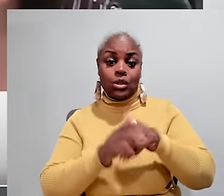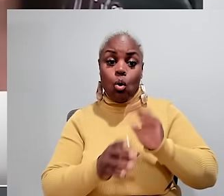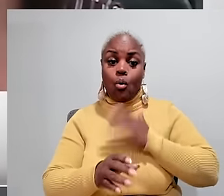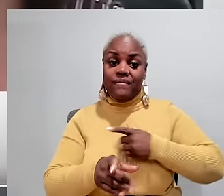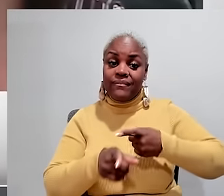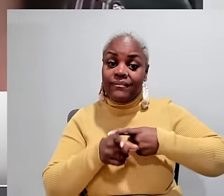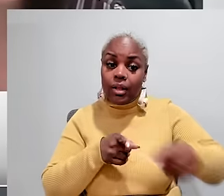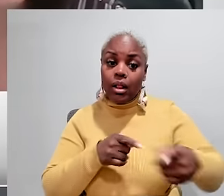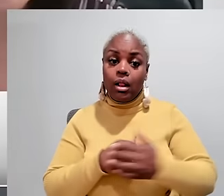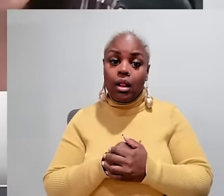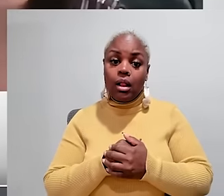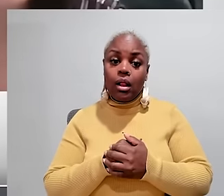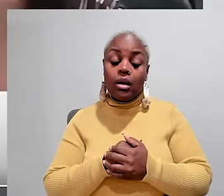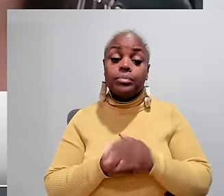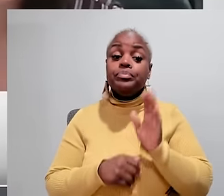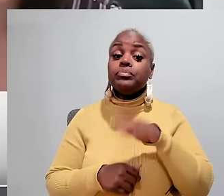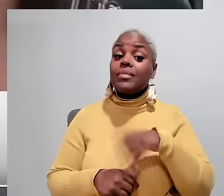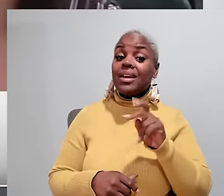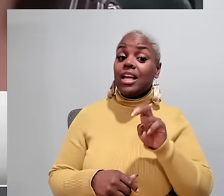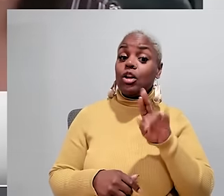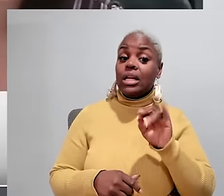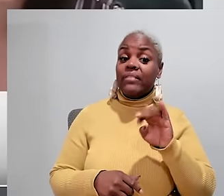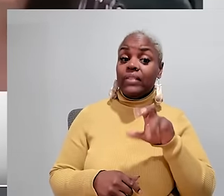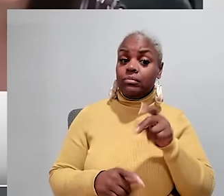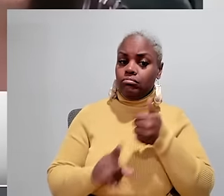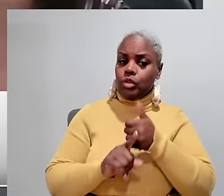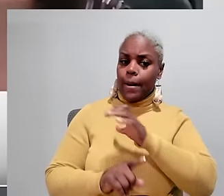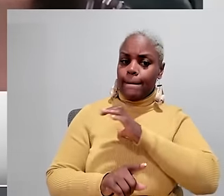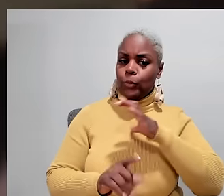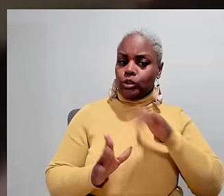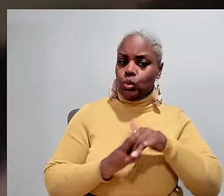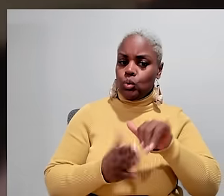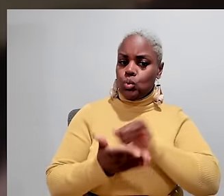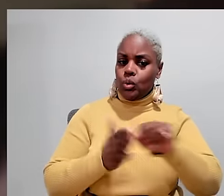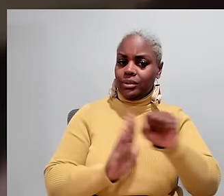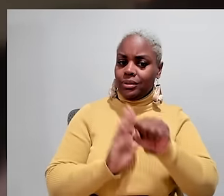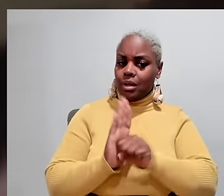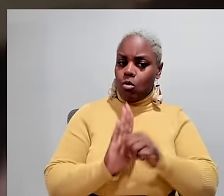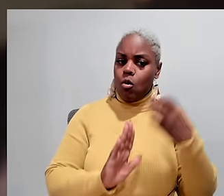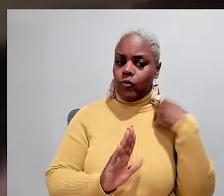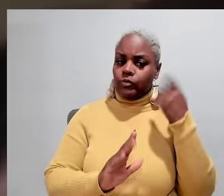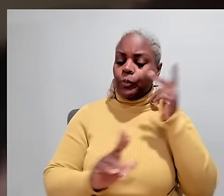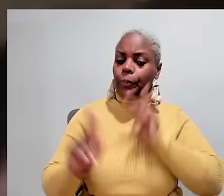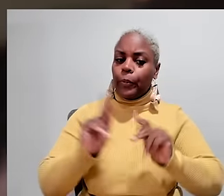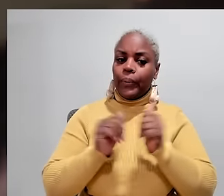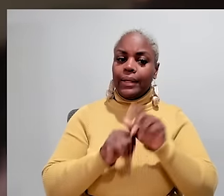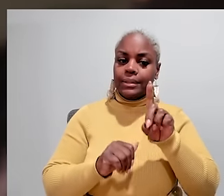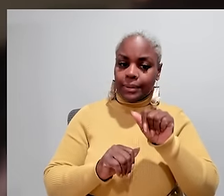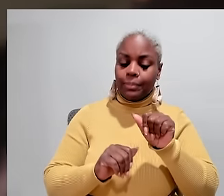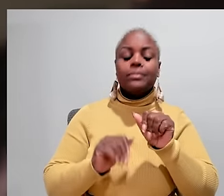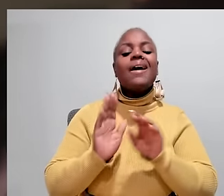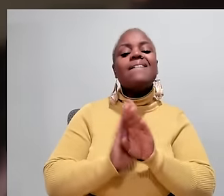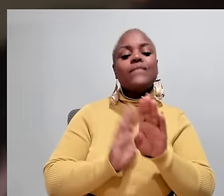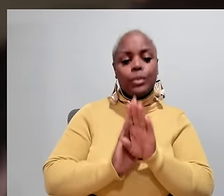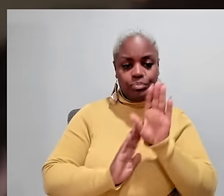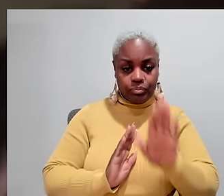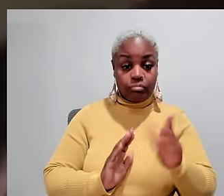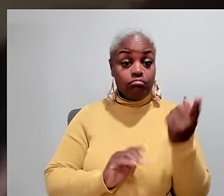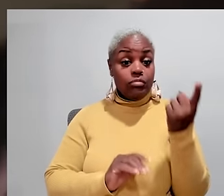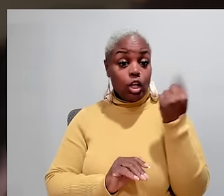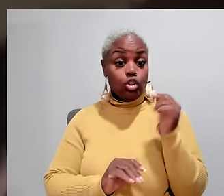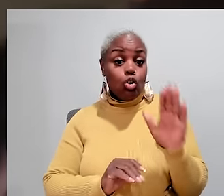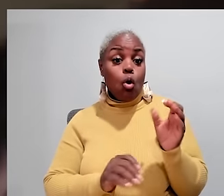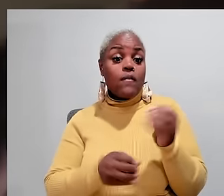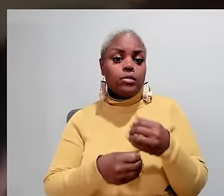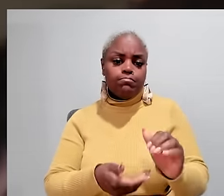people can continue to grow and develop their professional skills in our field Carrie Neifeld is the commissioner of the New